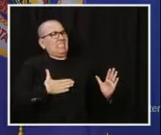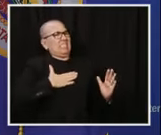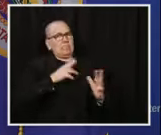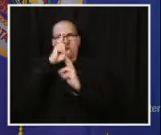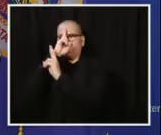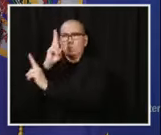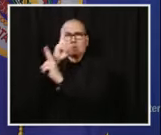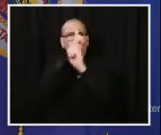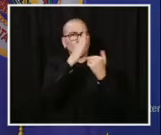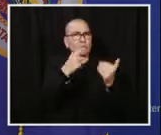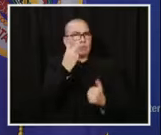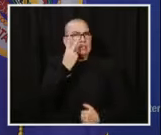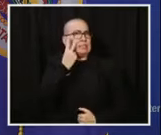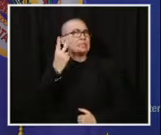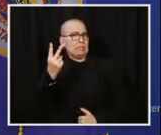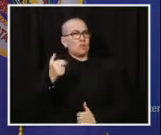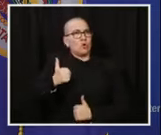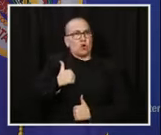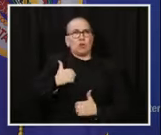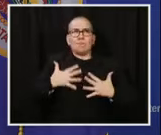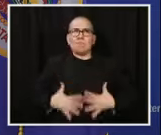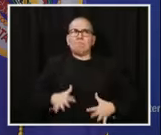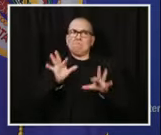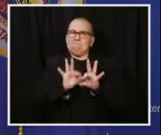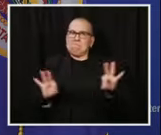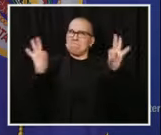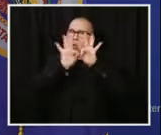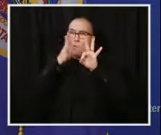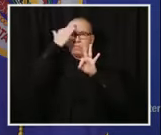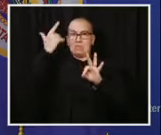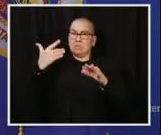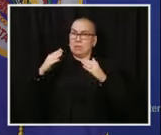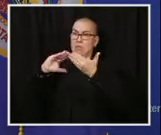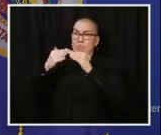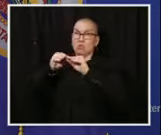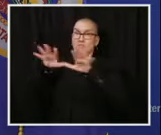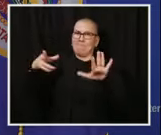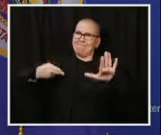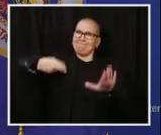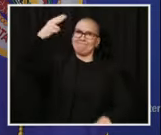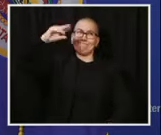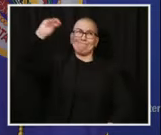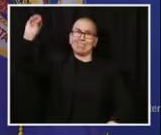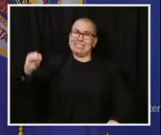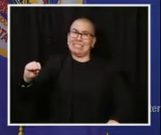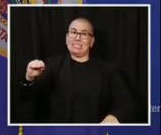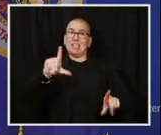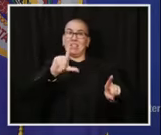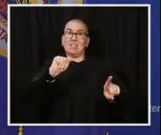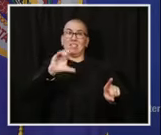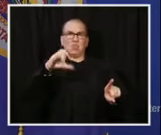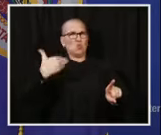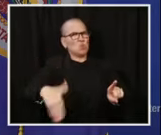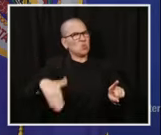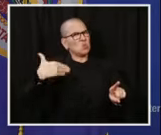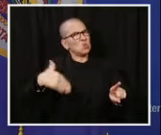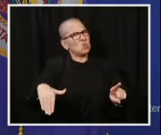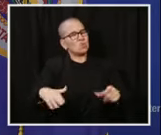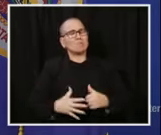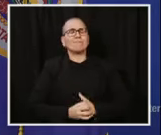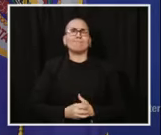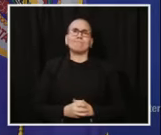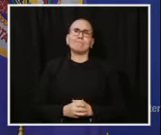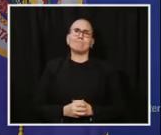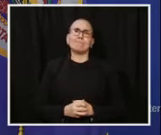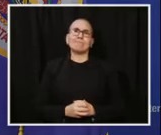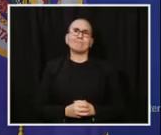in the community. The next thing we know, it is in our long-term care facilities. And it's one thing to be an 18- to 35-year-old asymptomatic. It's quite another